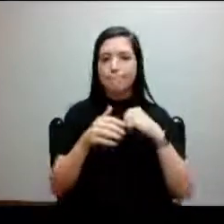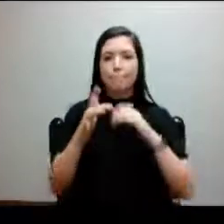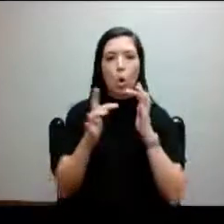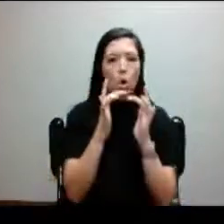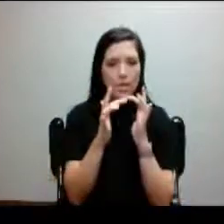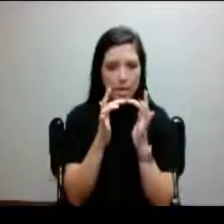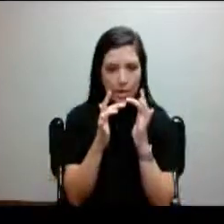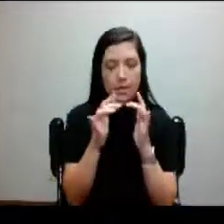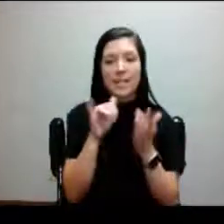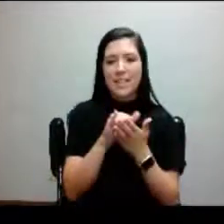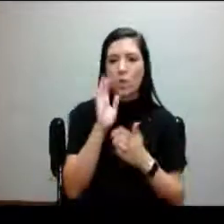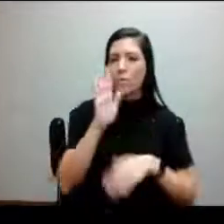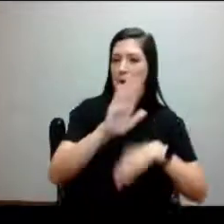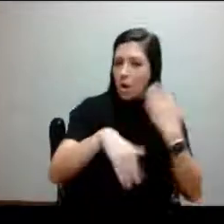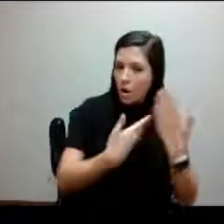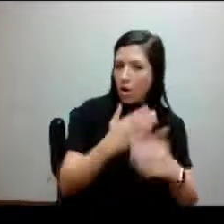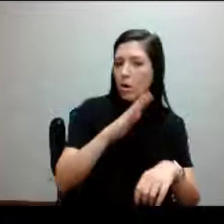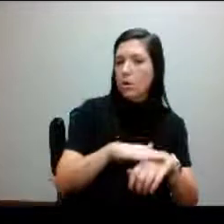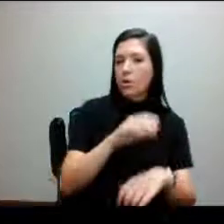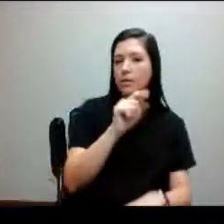TRSDS Blackboard page.